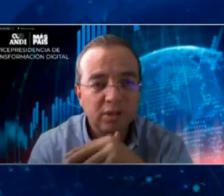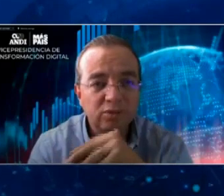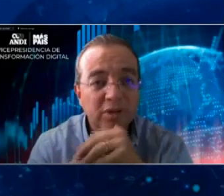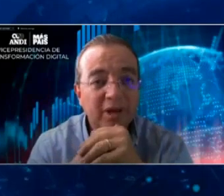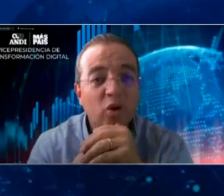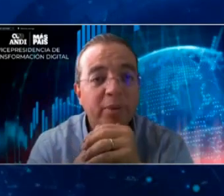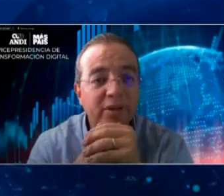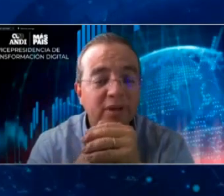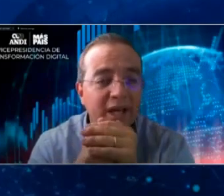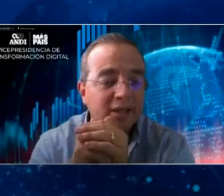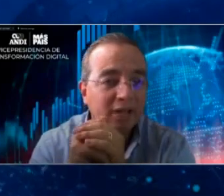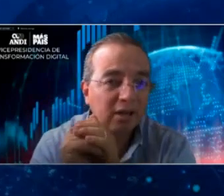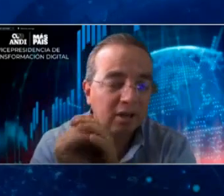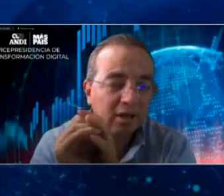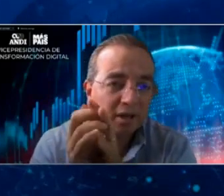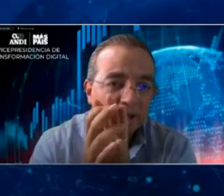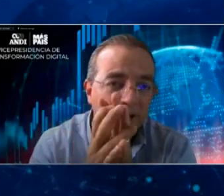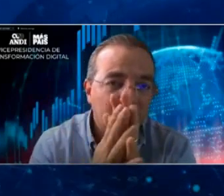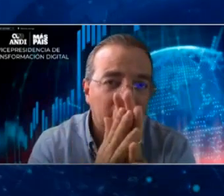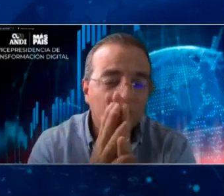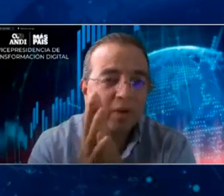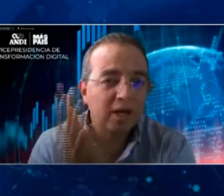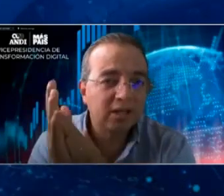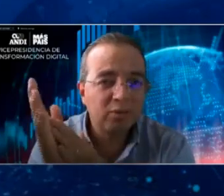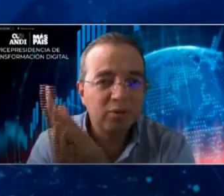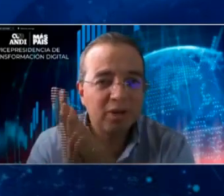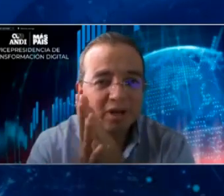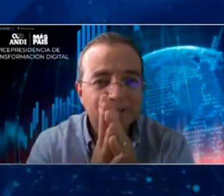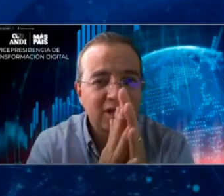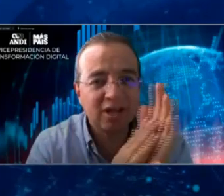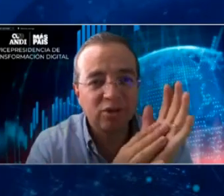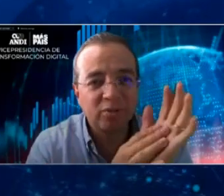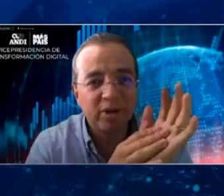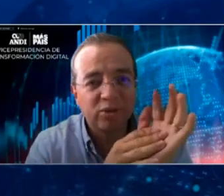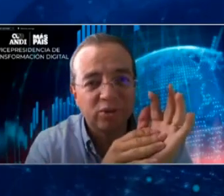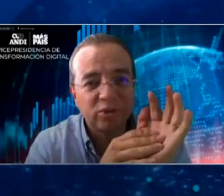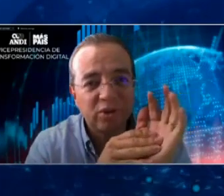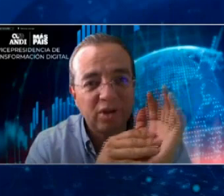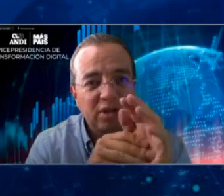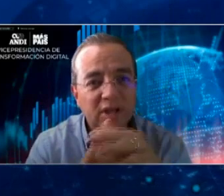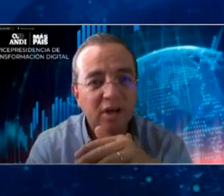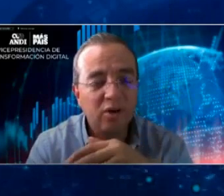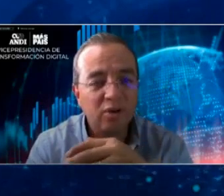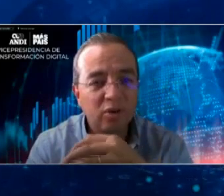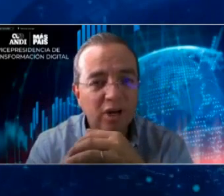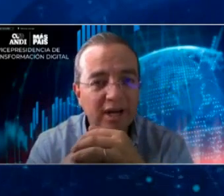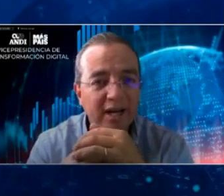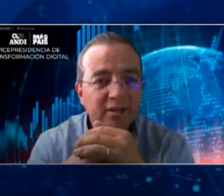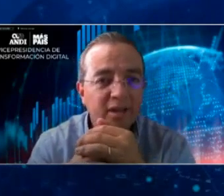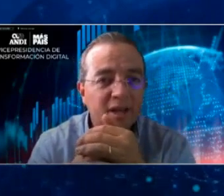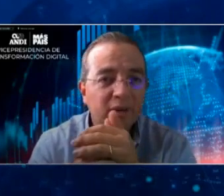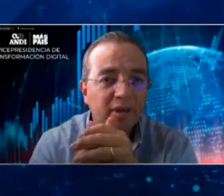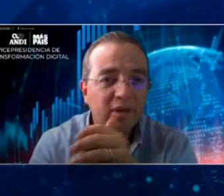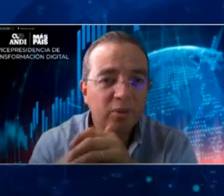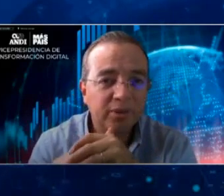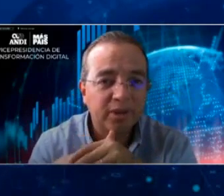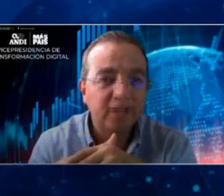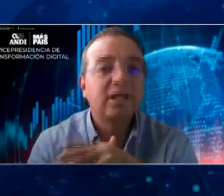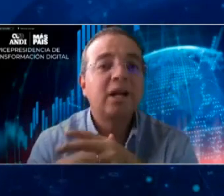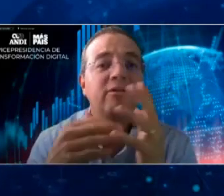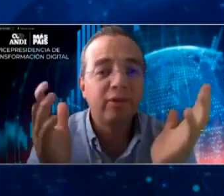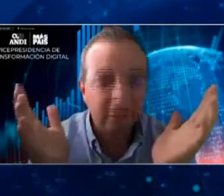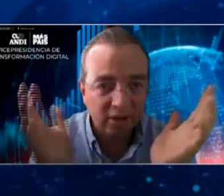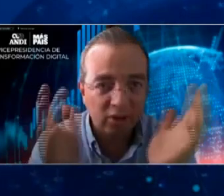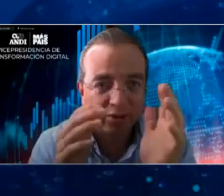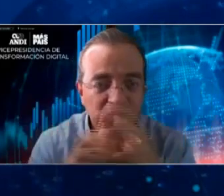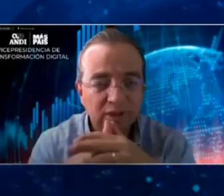to explain why this is something that involves digital competitiveness, and who knows, with the corresponding